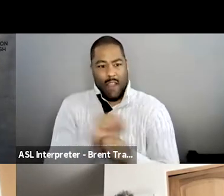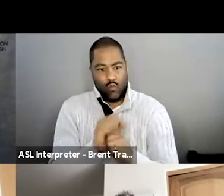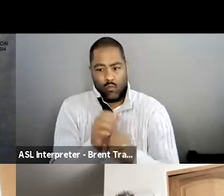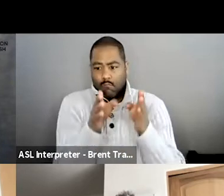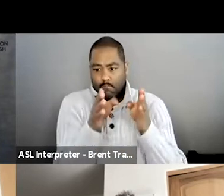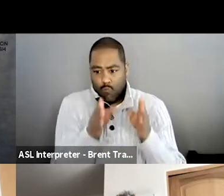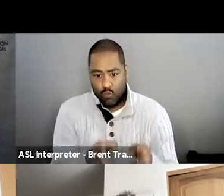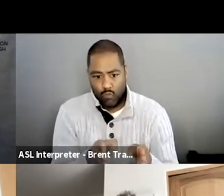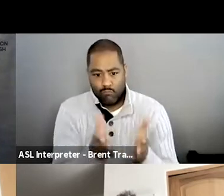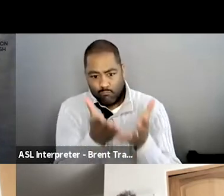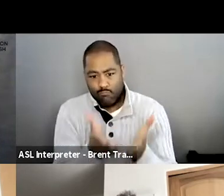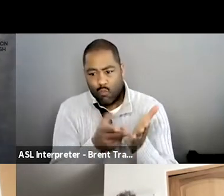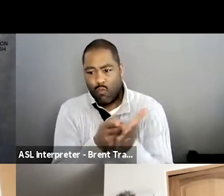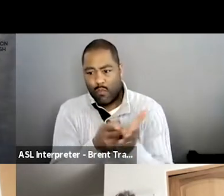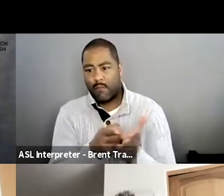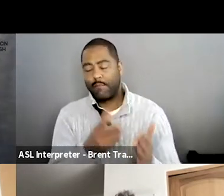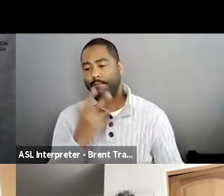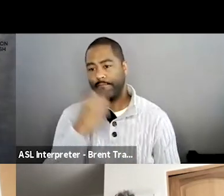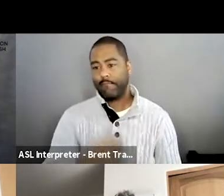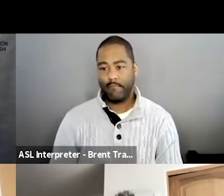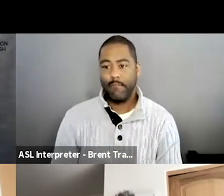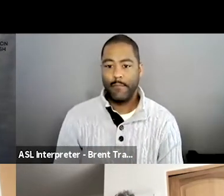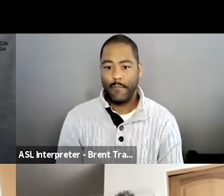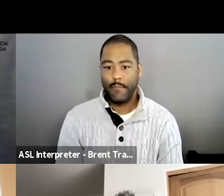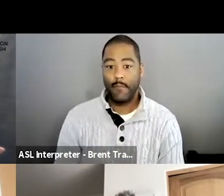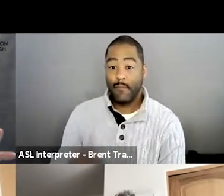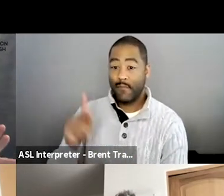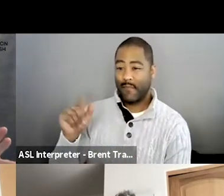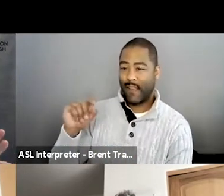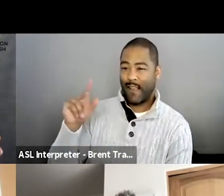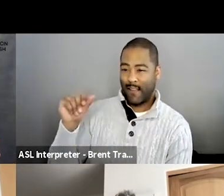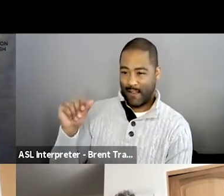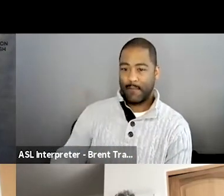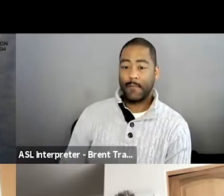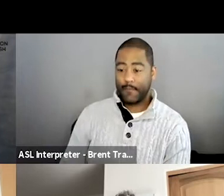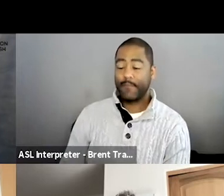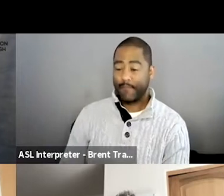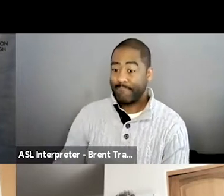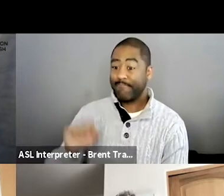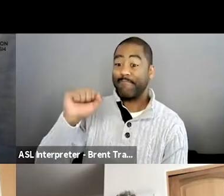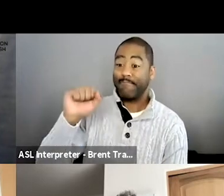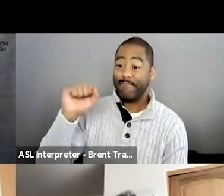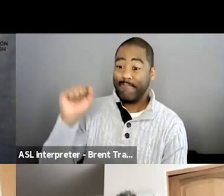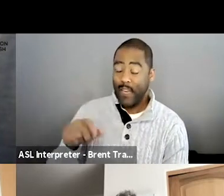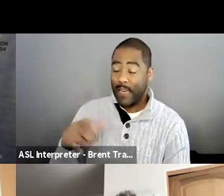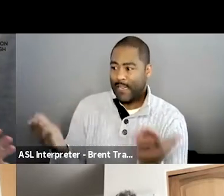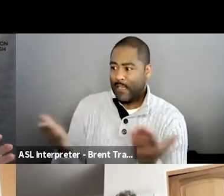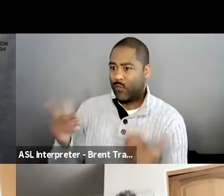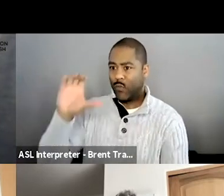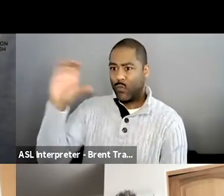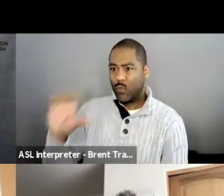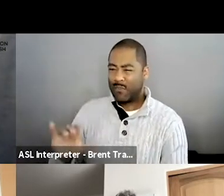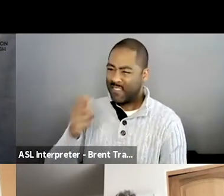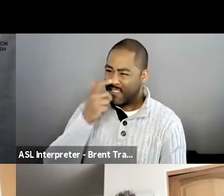speak beforehand and, and here we are on zoom, which is such an interesting perspective for, for, for, for